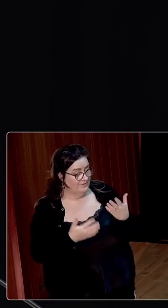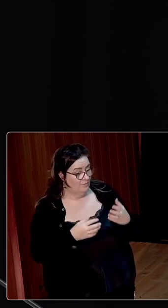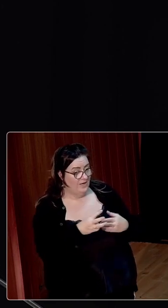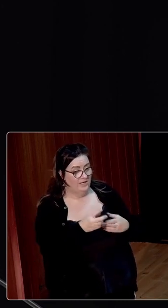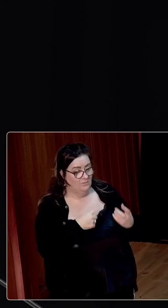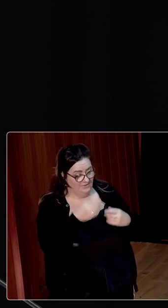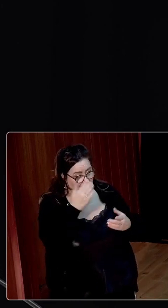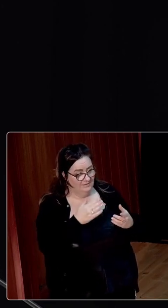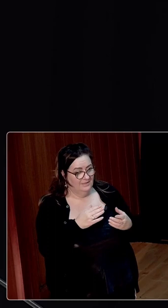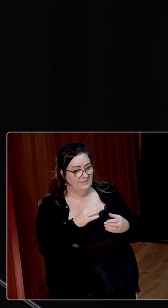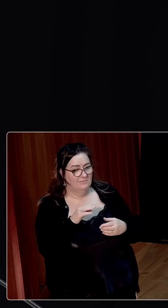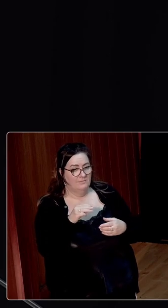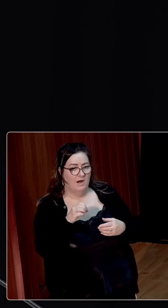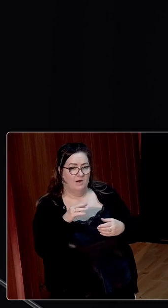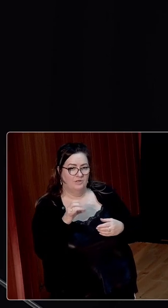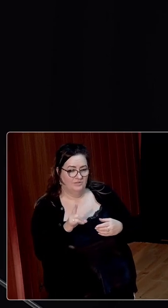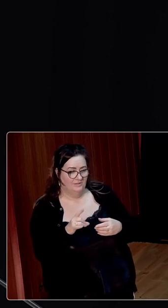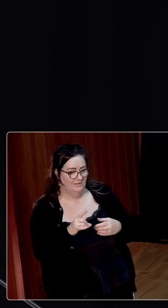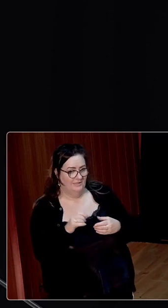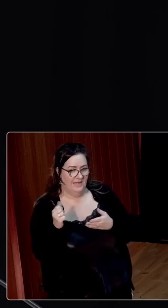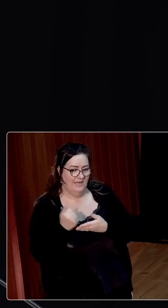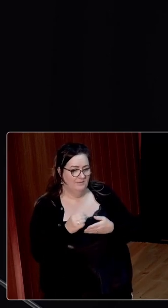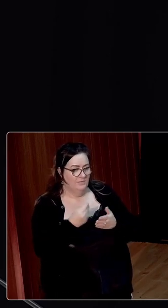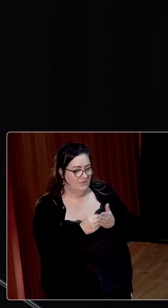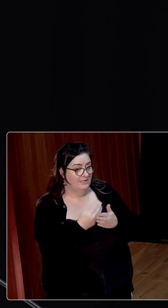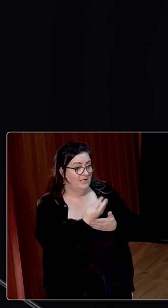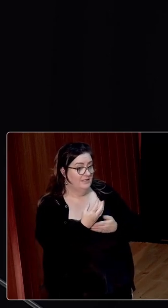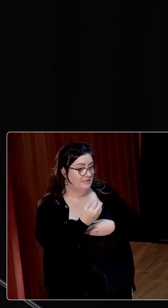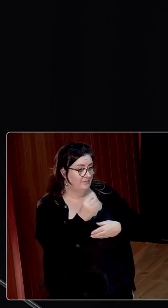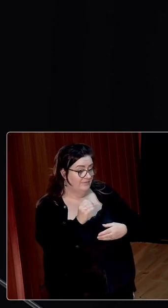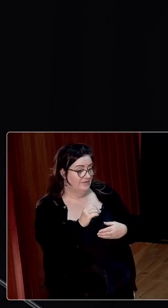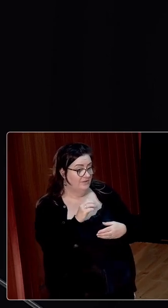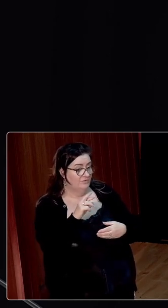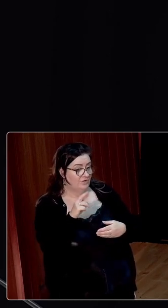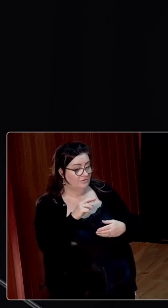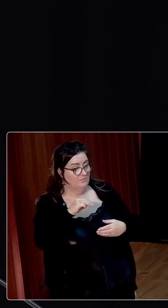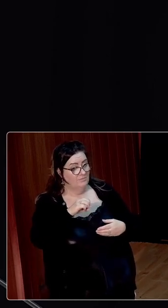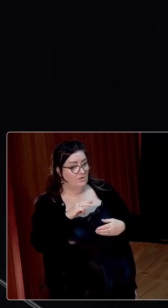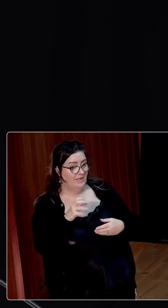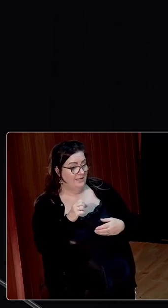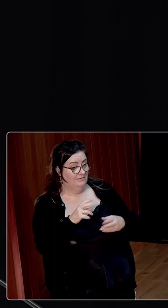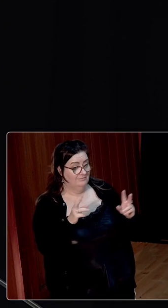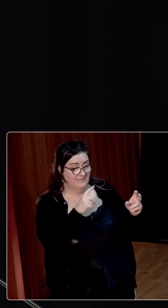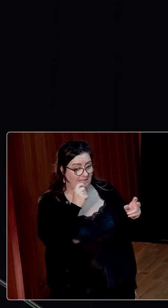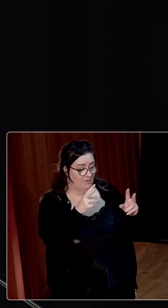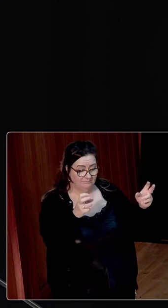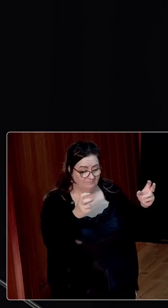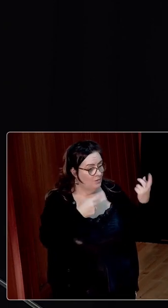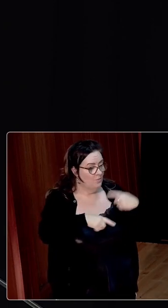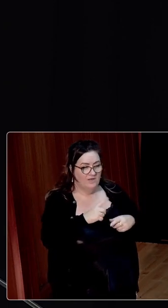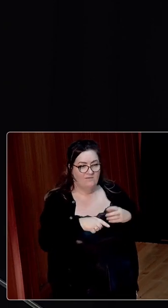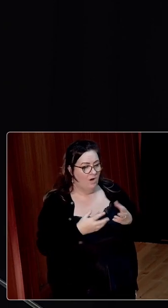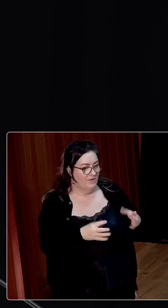to use its martial aid money. In 1950, leader of Fine Gael, Richard Mulcahy, had said, and I quote, we have